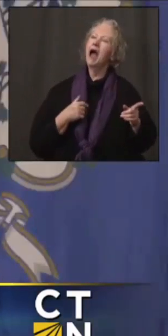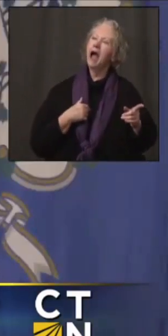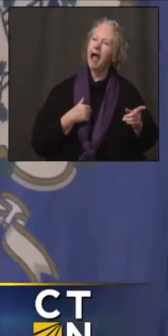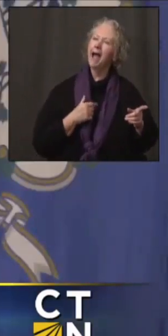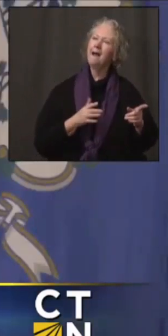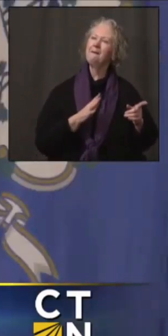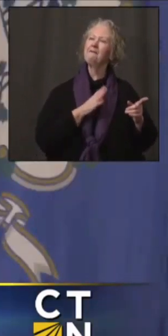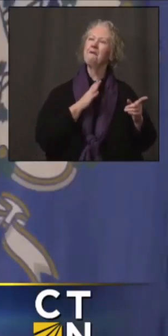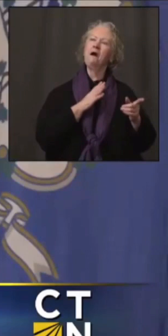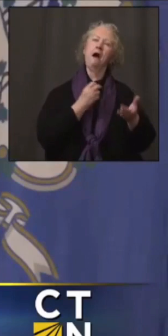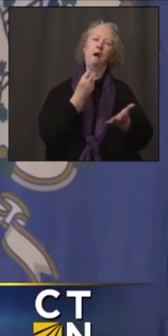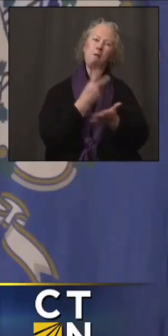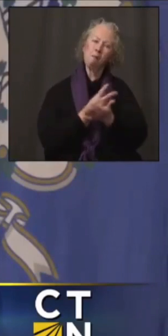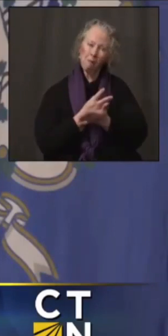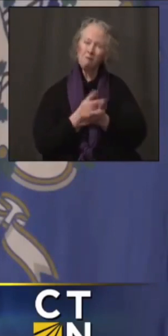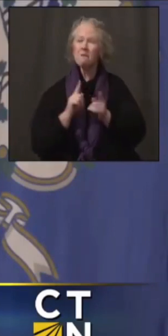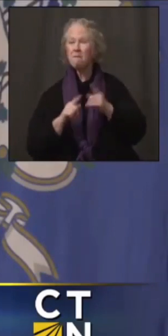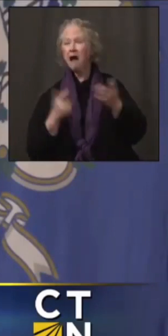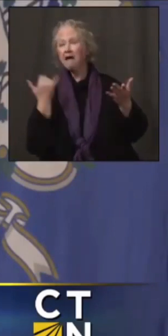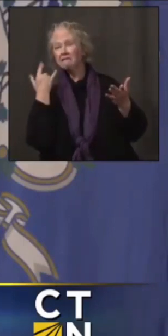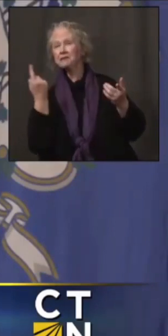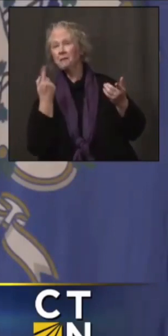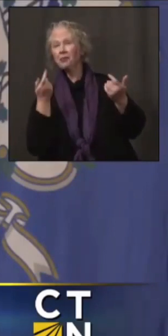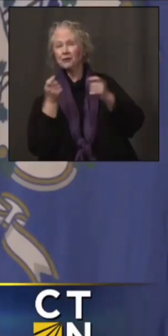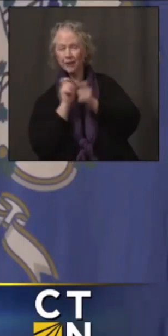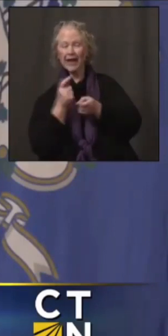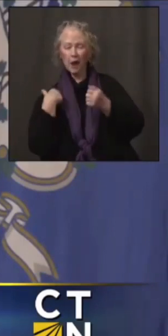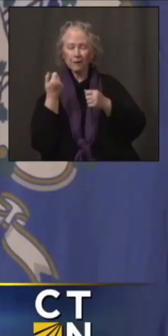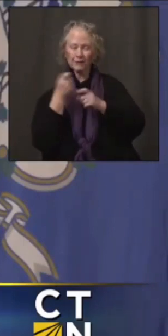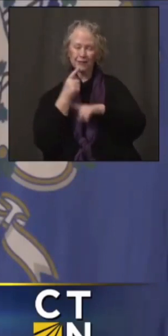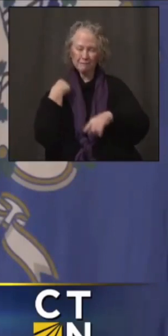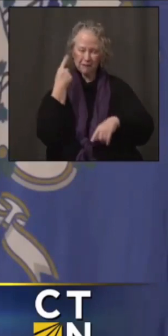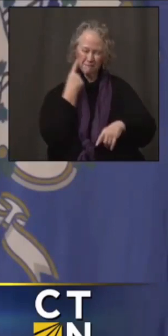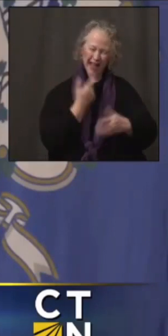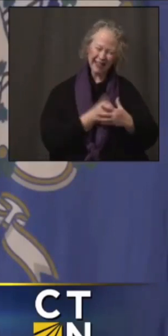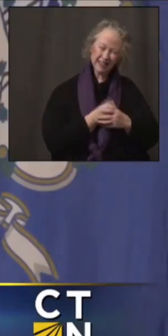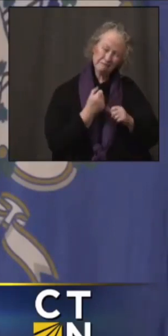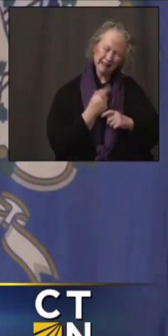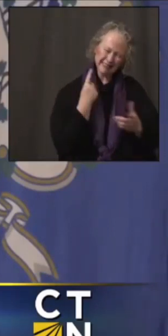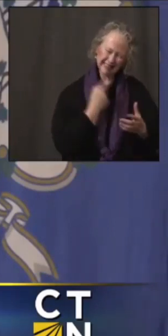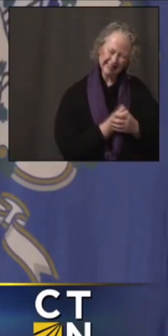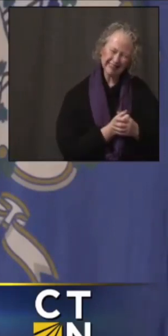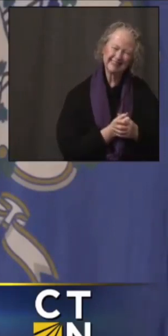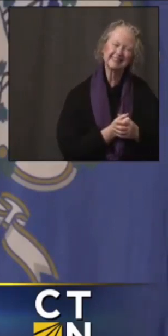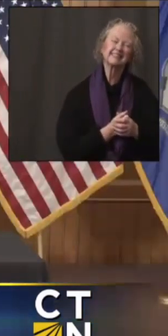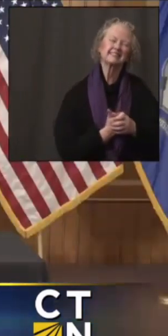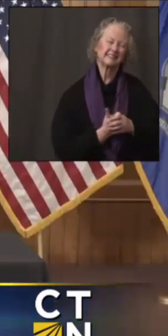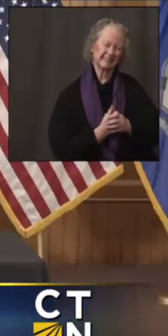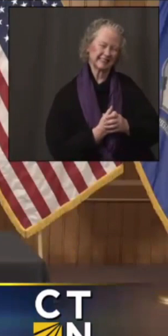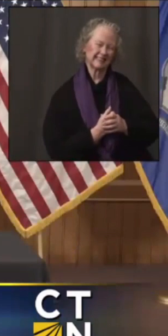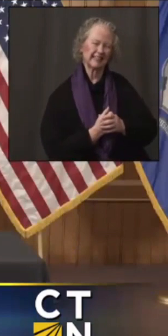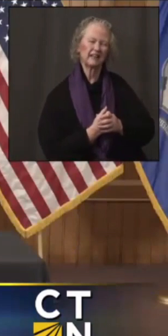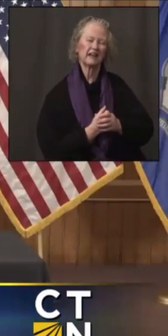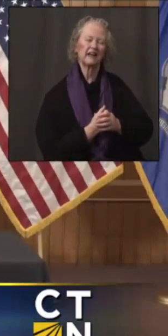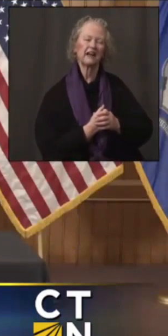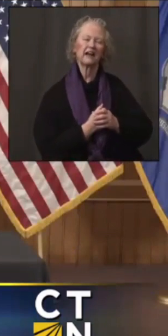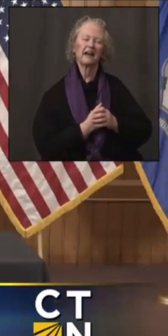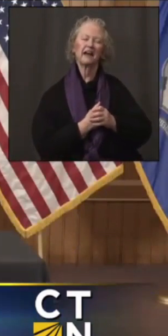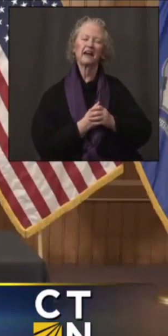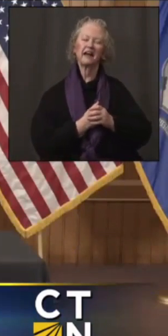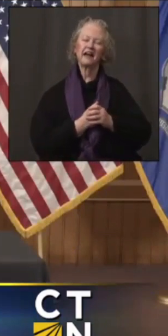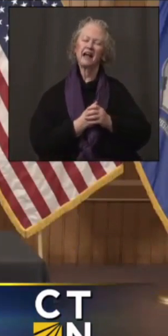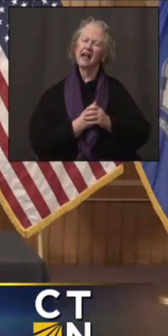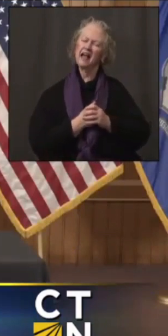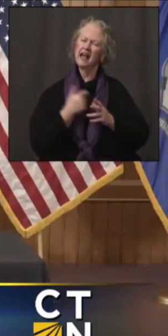it as long as I have the right to change my mind if something changes. Makes good sense to me. Okay. Fair enough. And, um, I, I was also